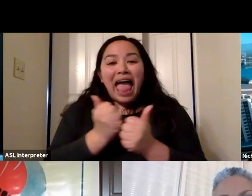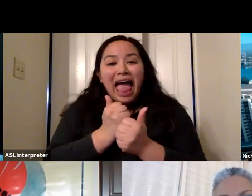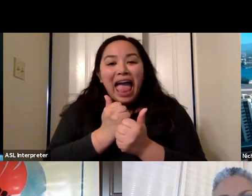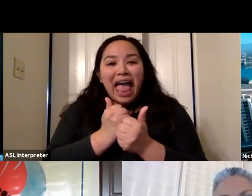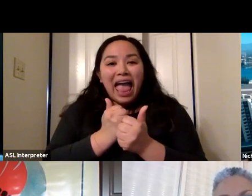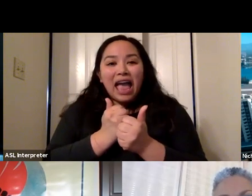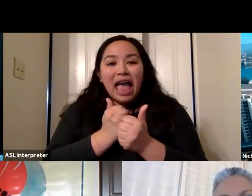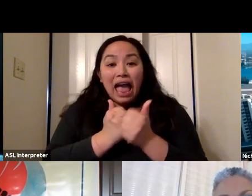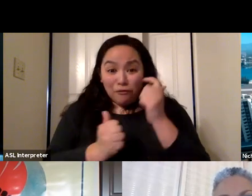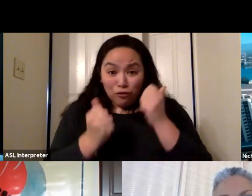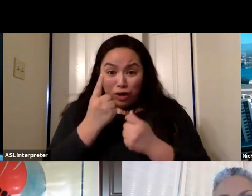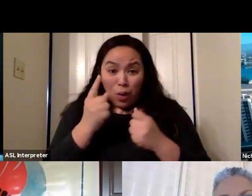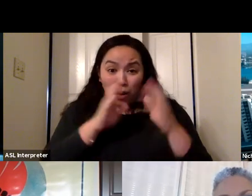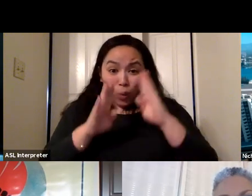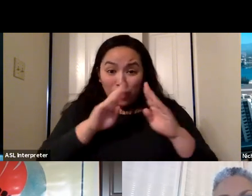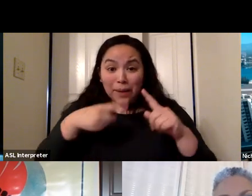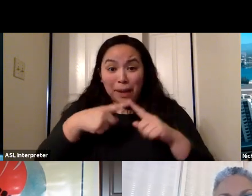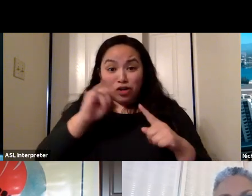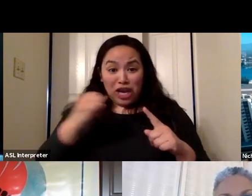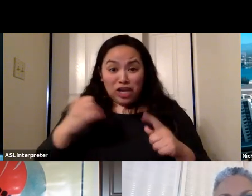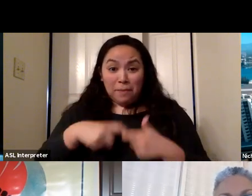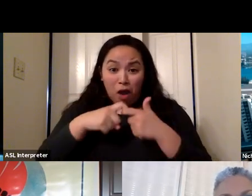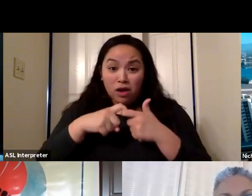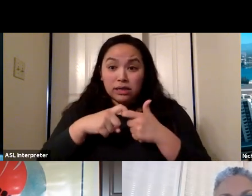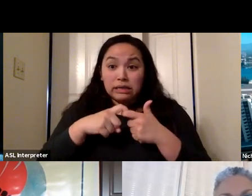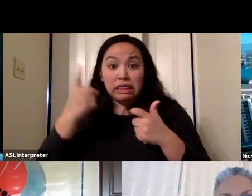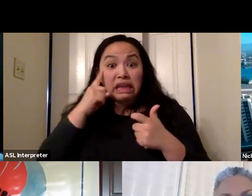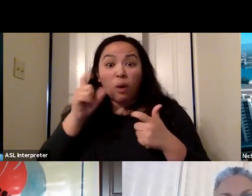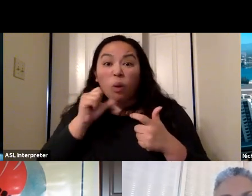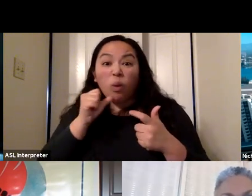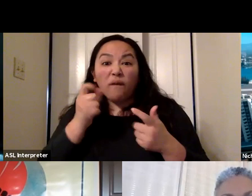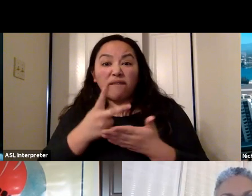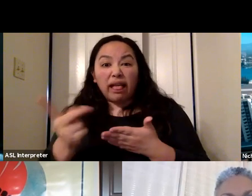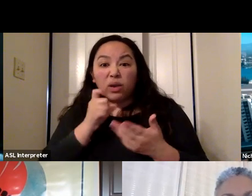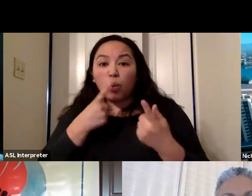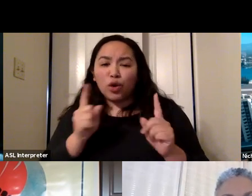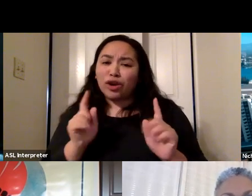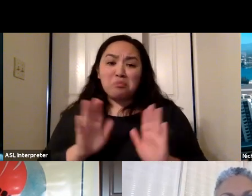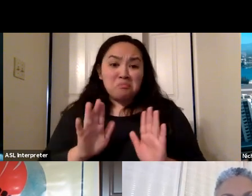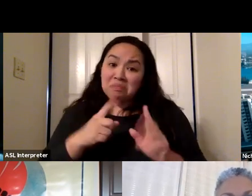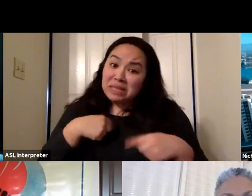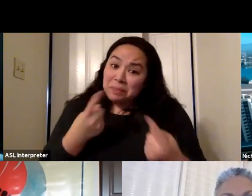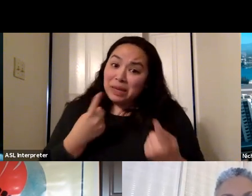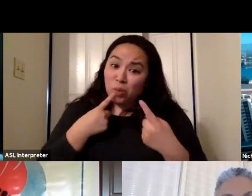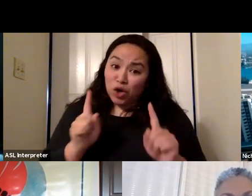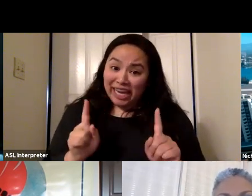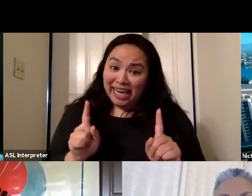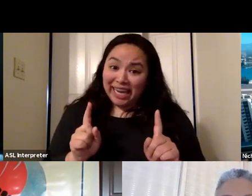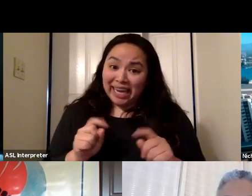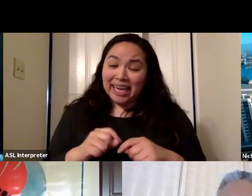whether or not it works. It works. And so far it's been been working very well. And I think it's a great addition.